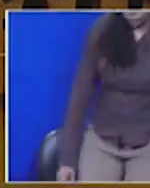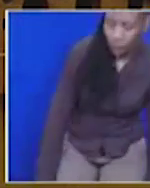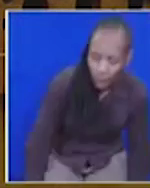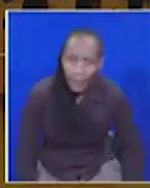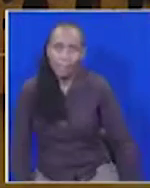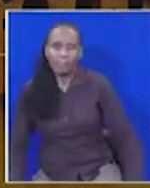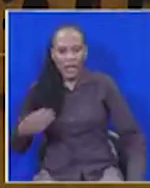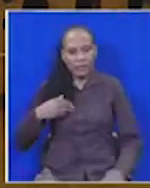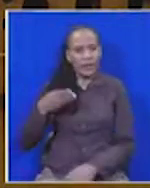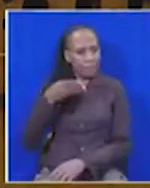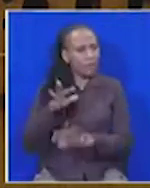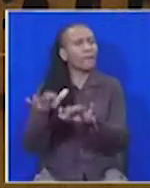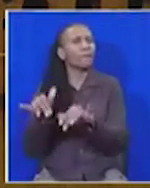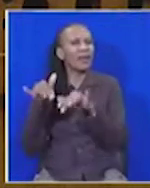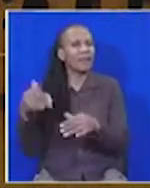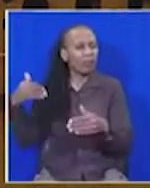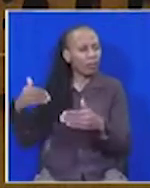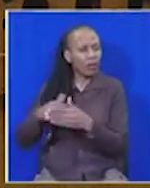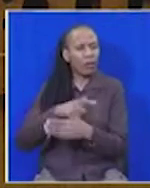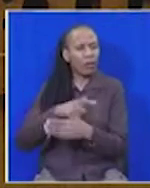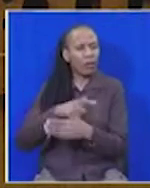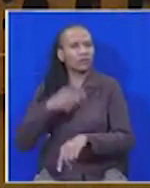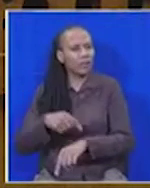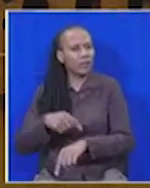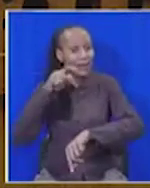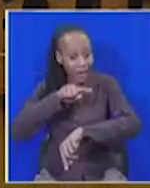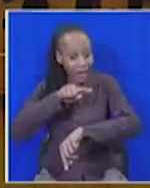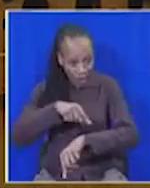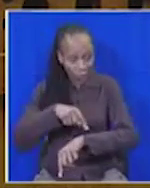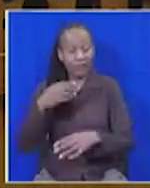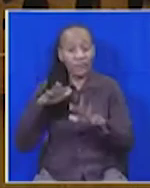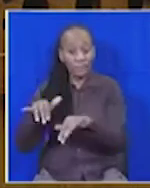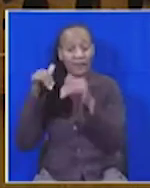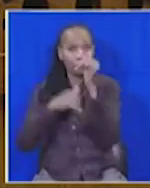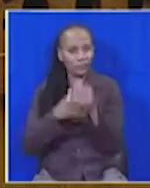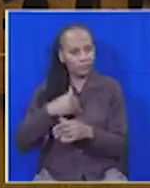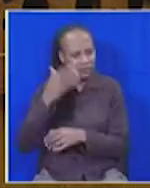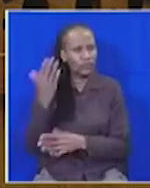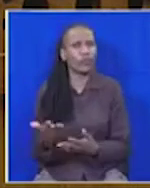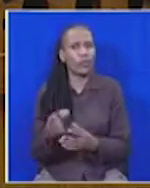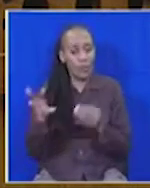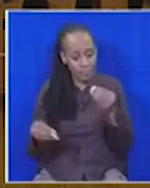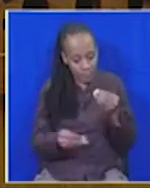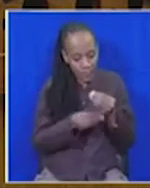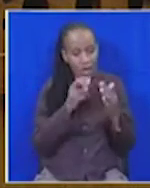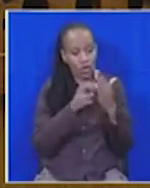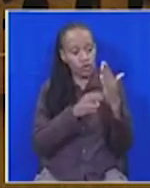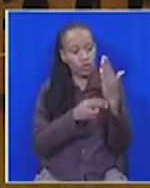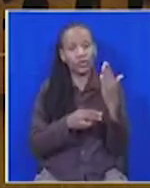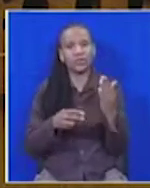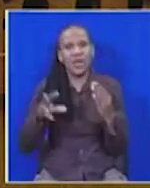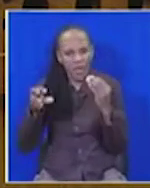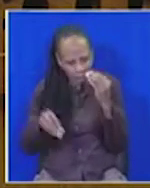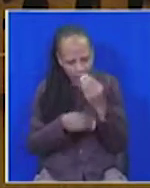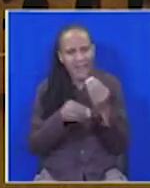have been here long enough to know the duties of parliamentary officers. We need to make provision in our rules for what parliamentary officers should be